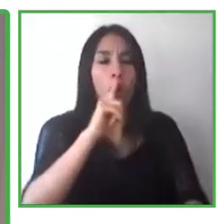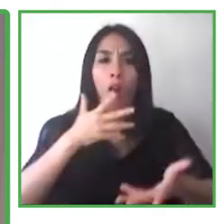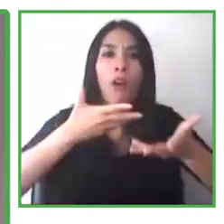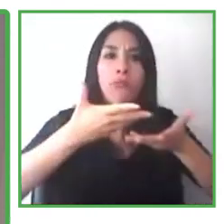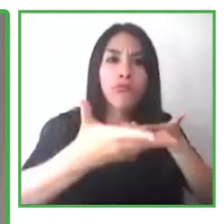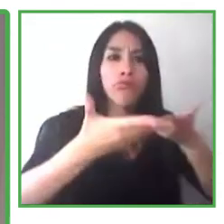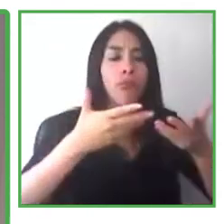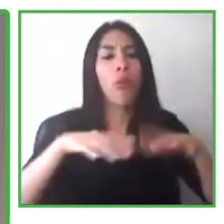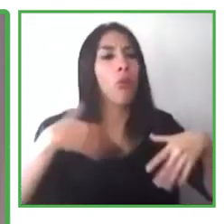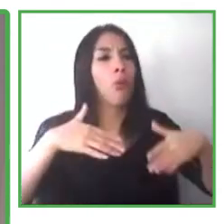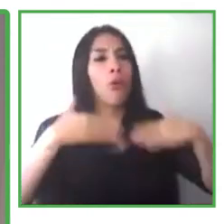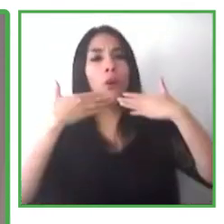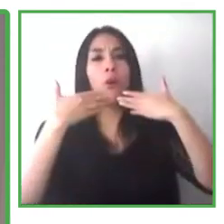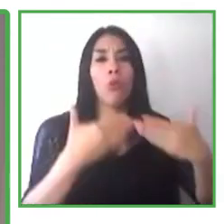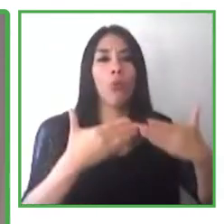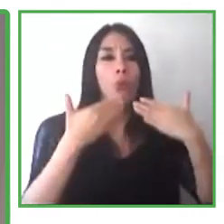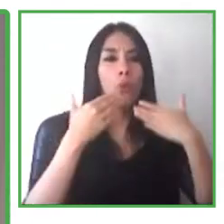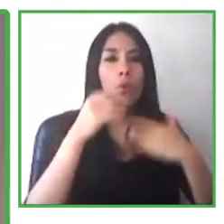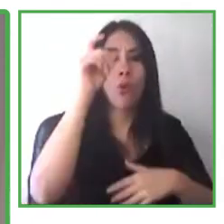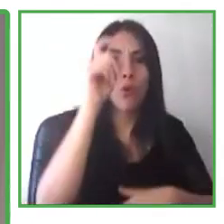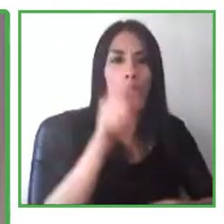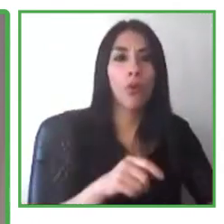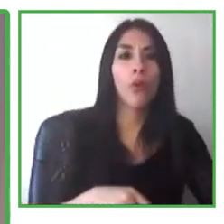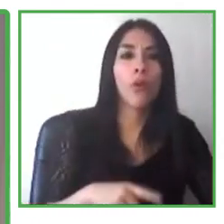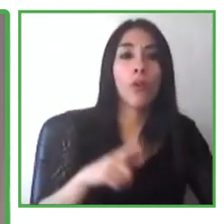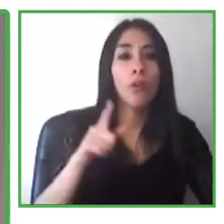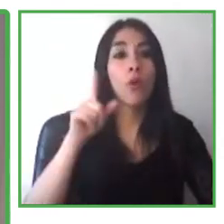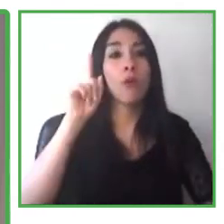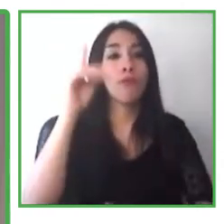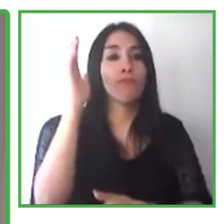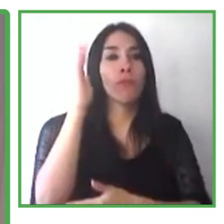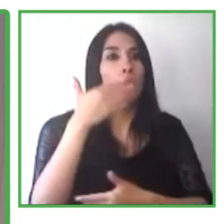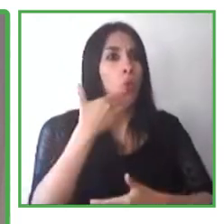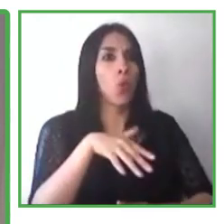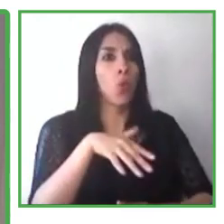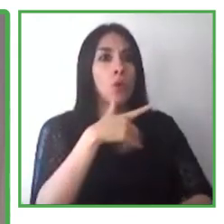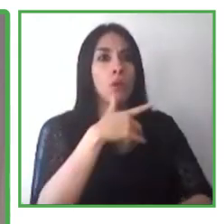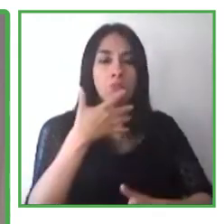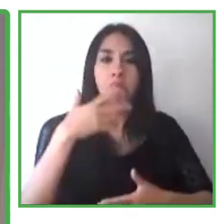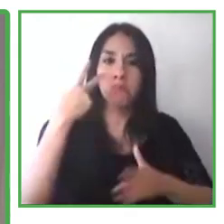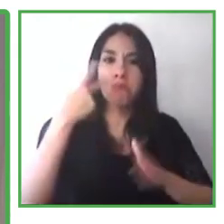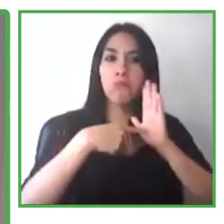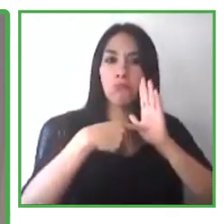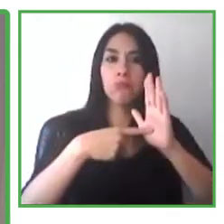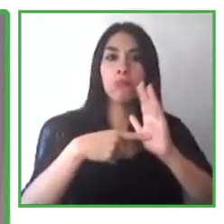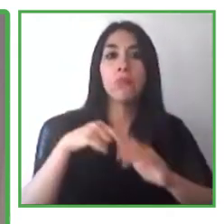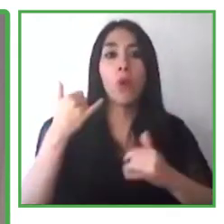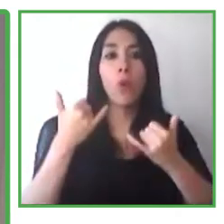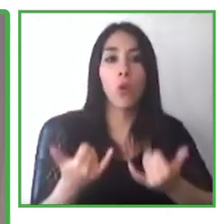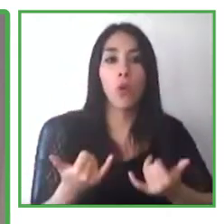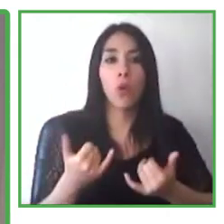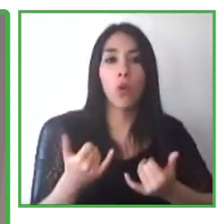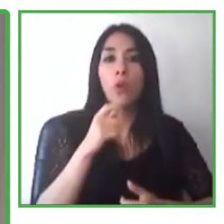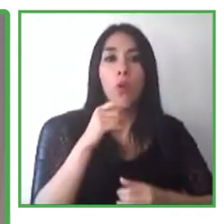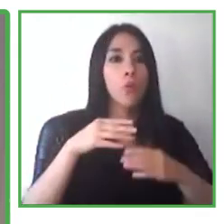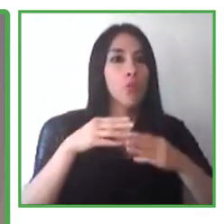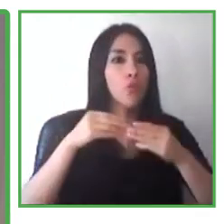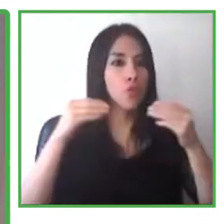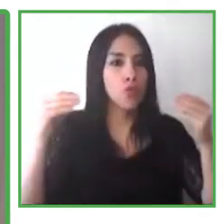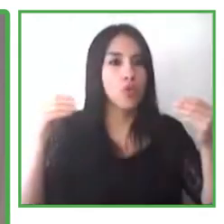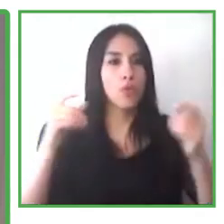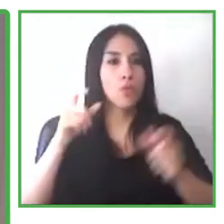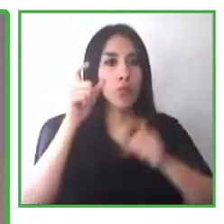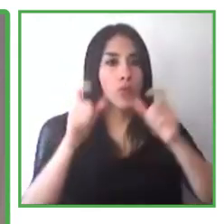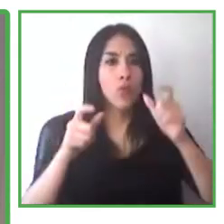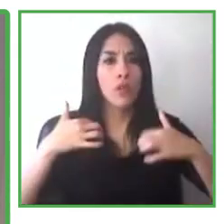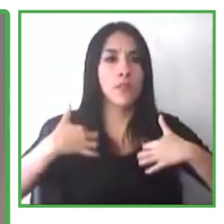global leader. We have quite a panel here. He's from IBM. He's been a global leader in the disability inclusion space for many